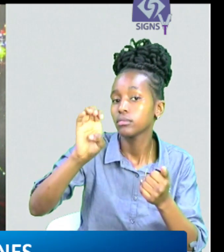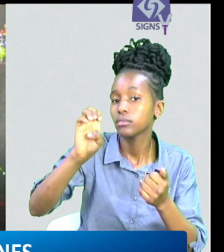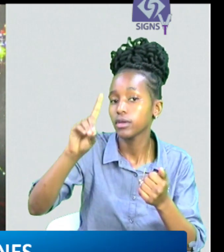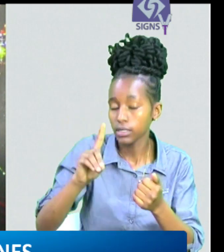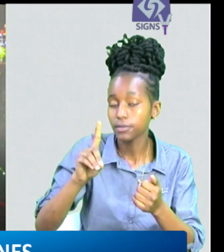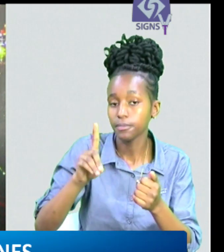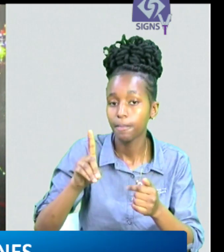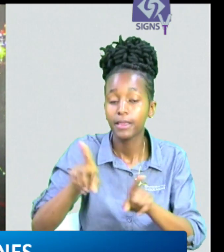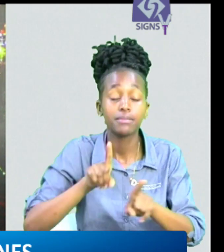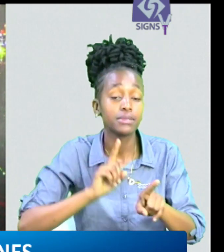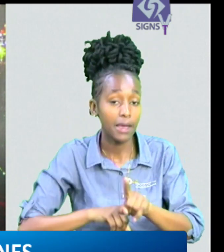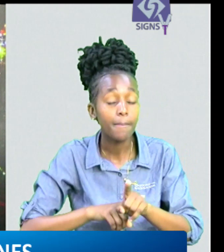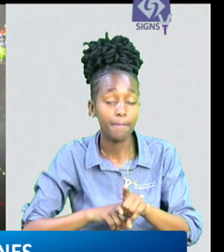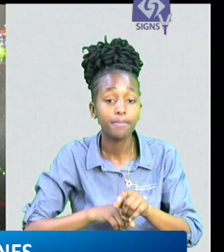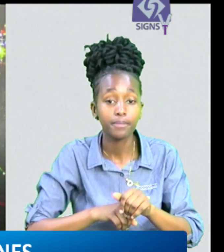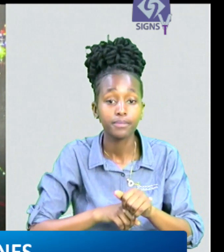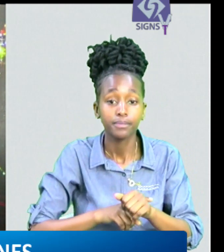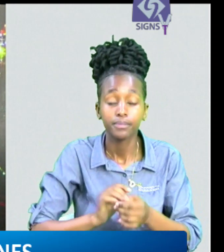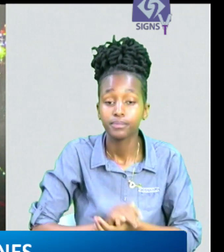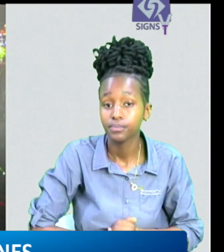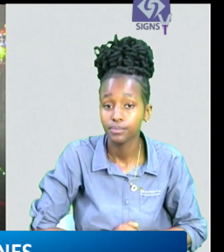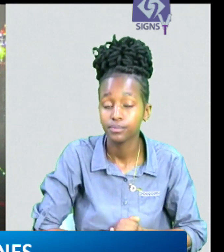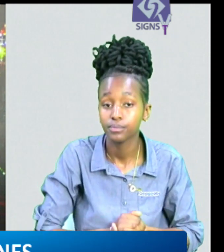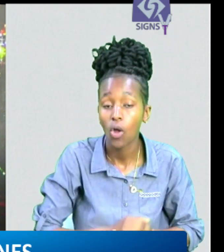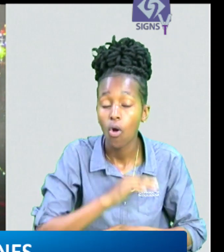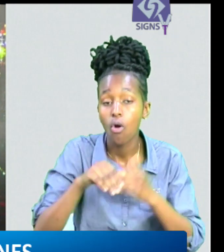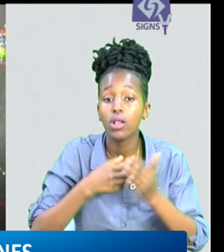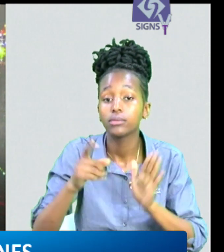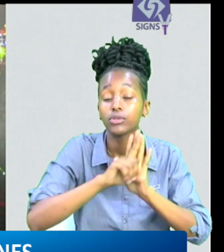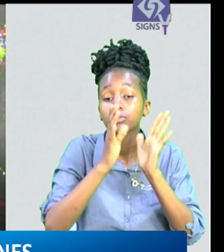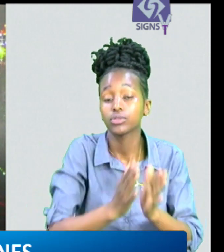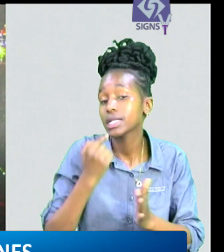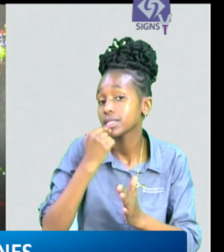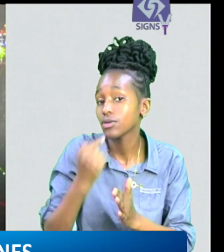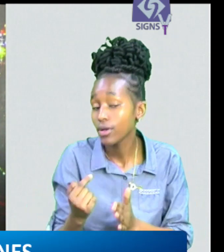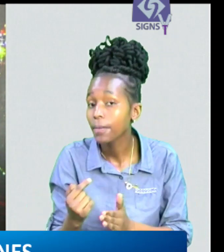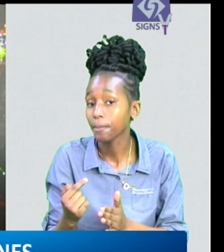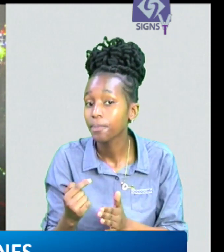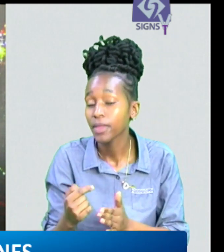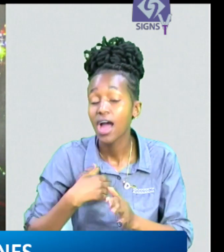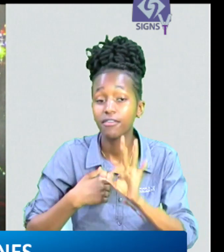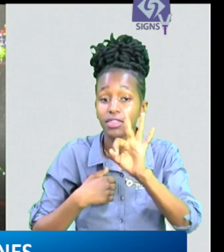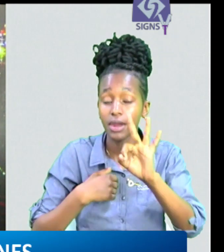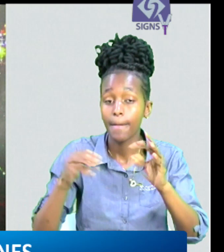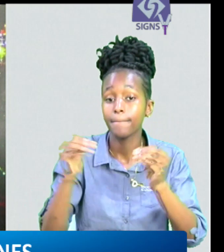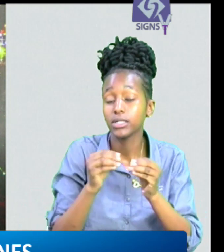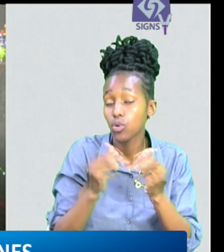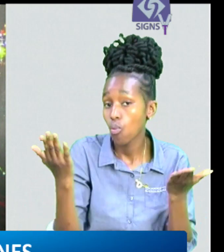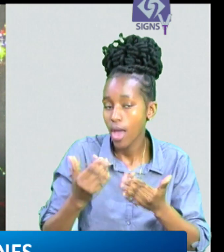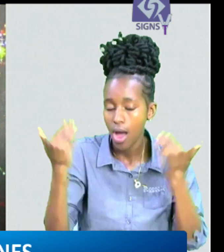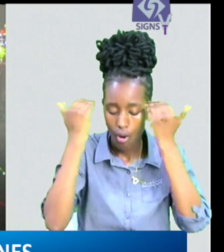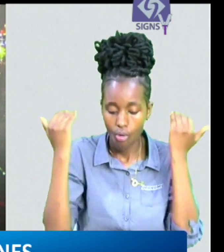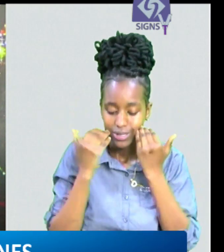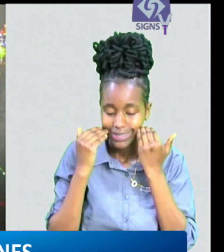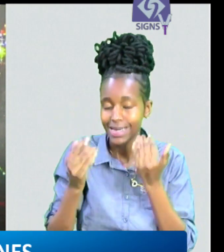against the president against fred laphan the maize the magistrate said the prosecution had proved proved